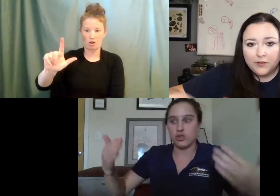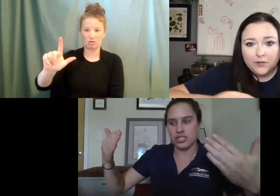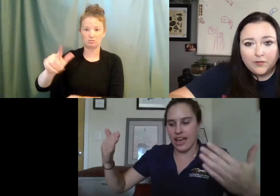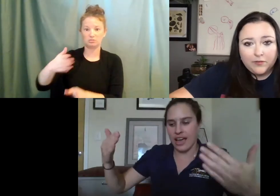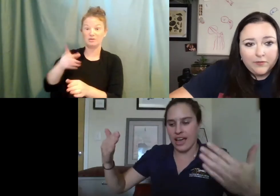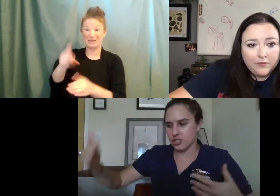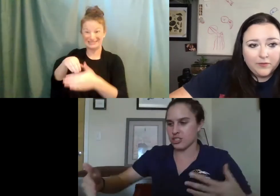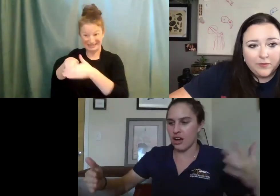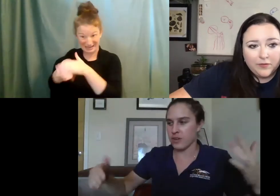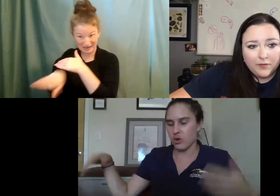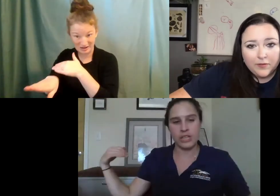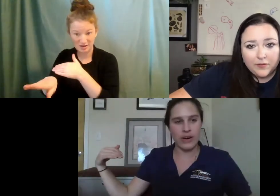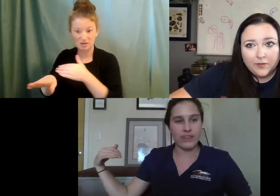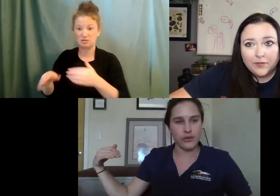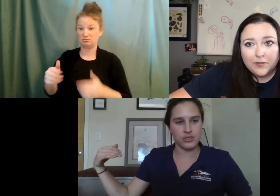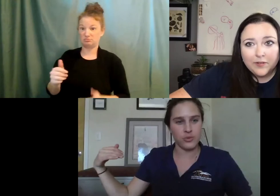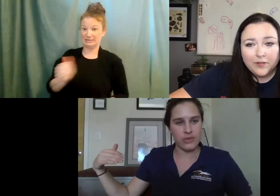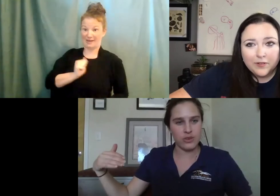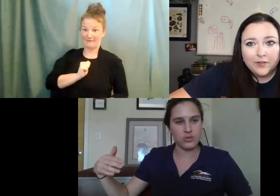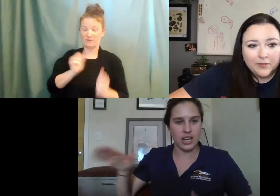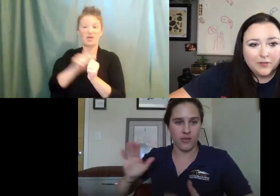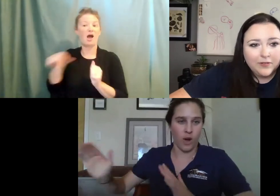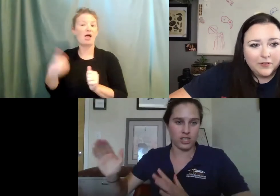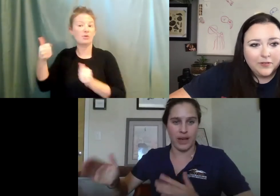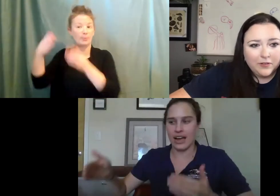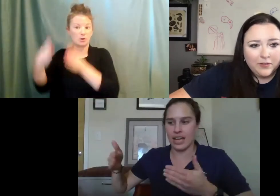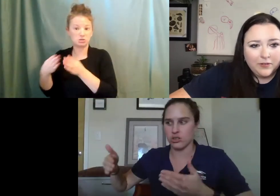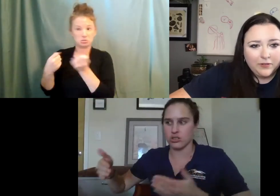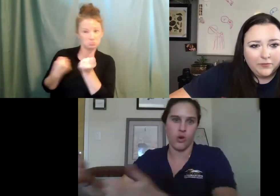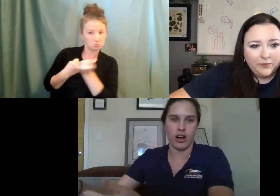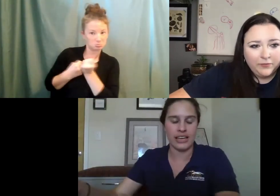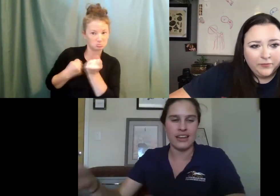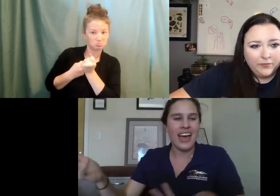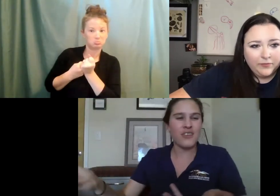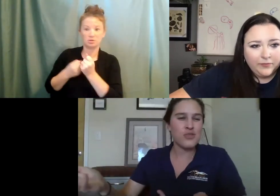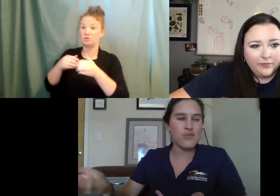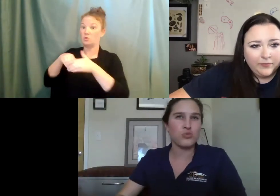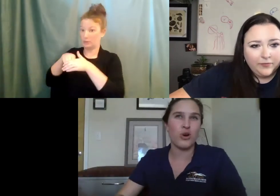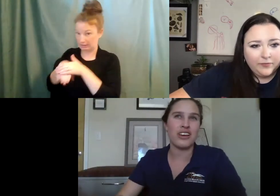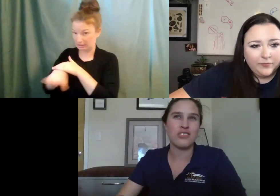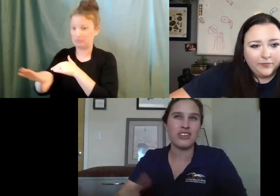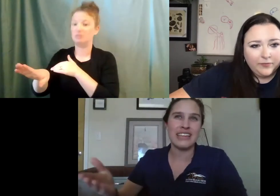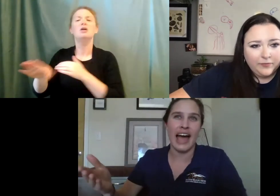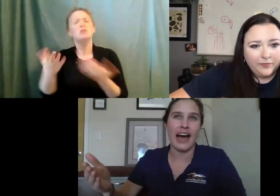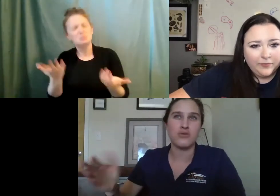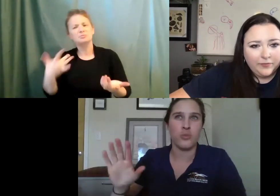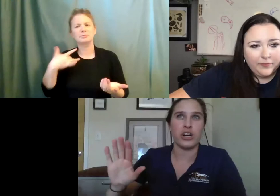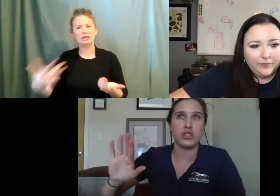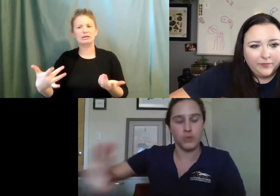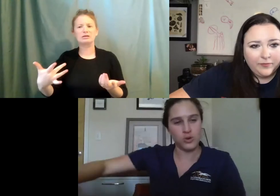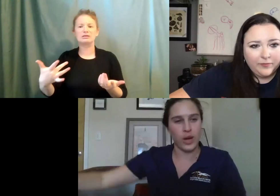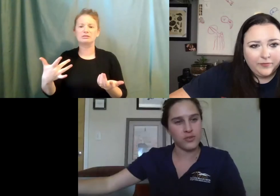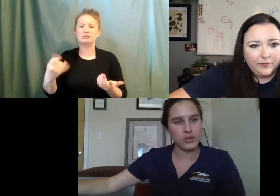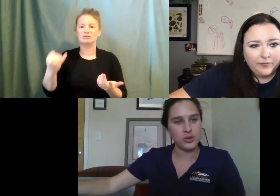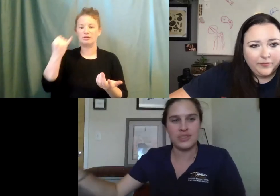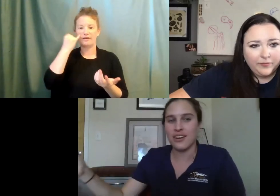in, you just have, it's yourself. And normally you have another person with you to kind of watch your back and you just walk in. And for the most part, as long as they have somewhere